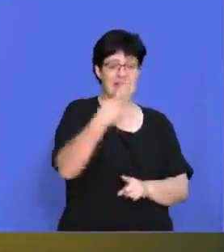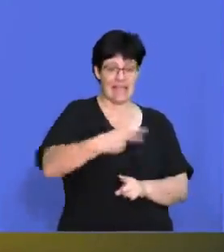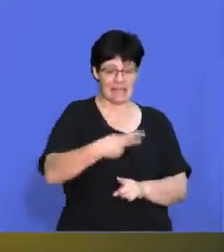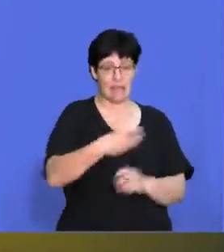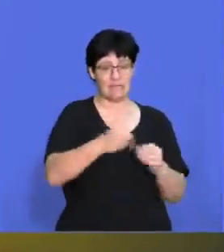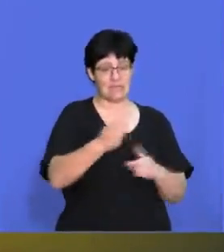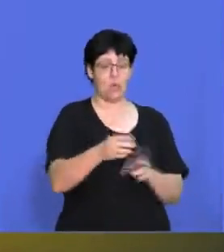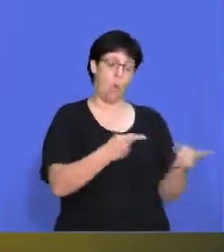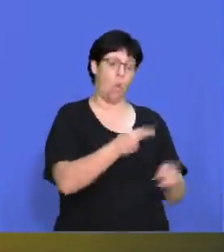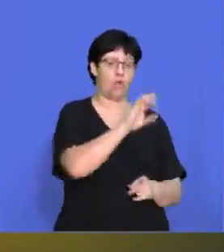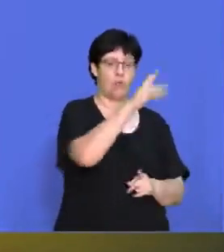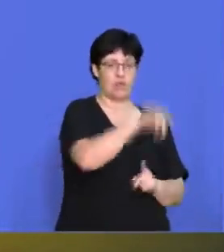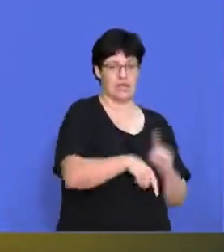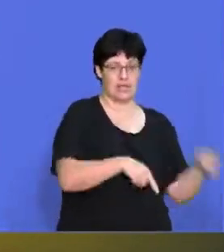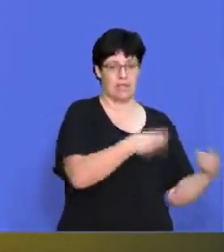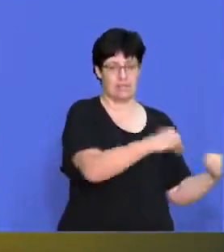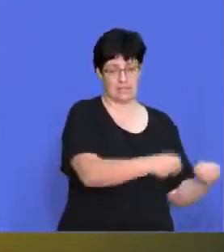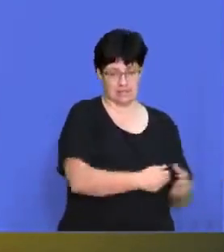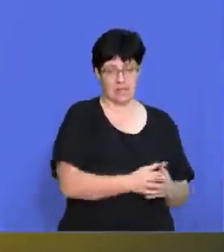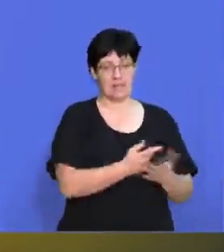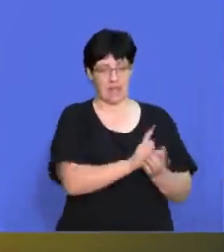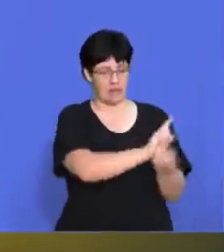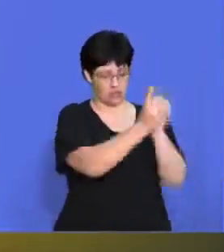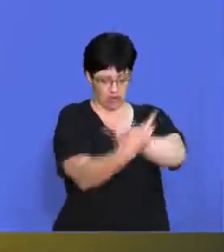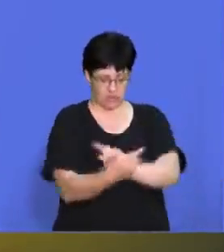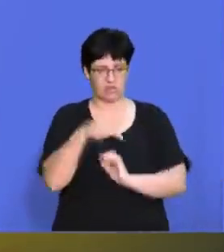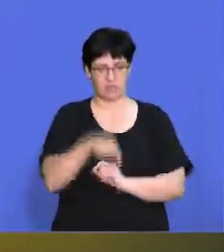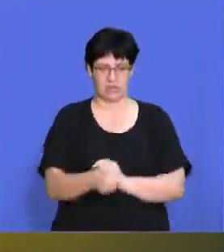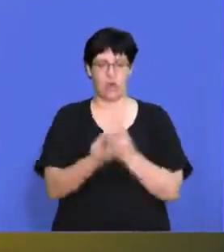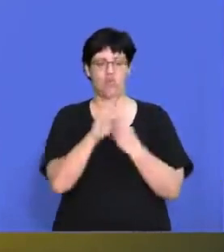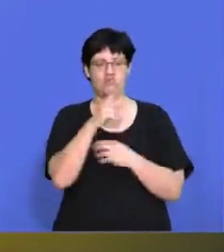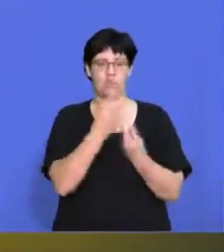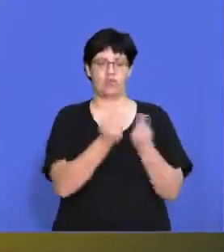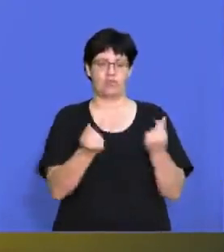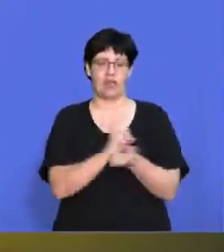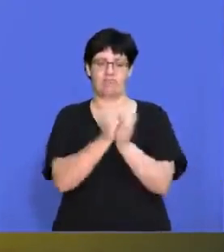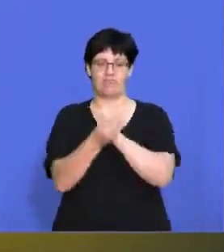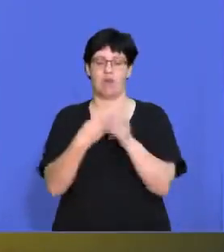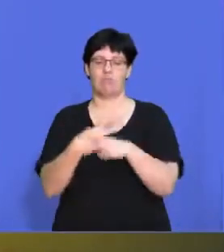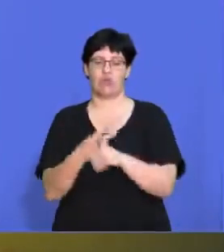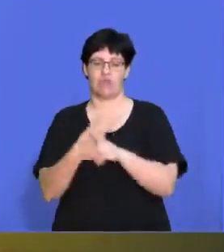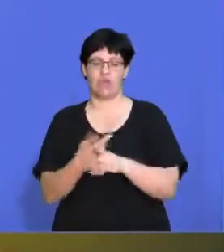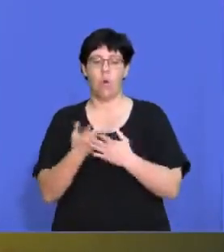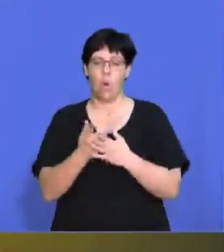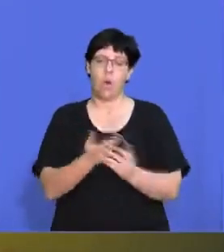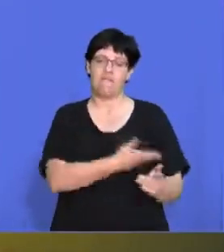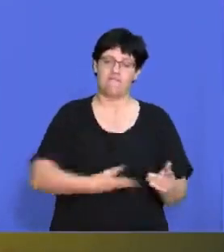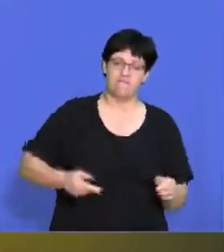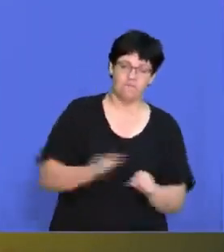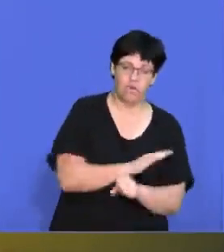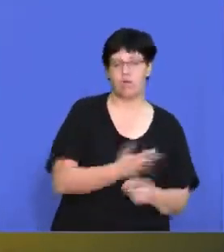other secondary sector businesses or the primary sector businesses and they're converting those raw materials into